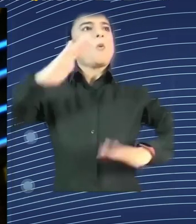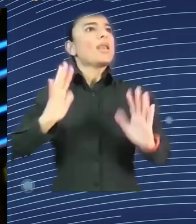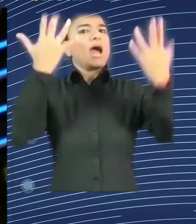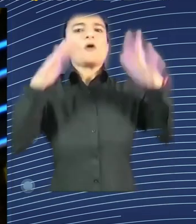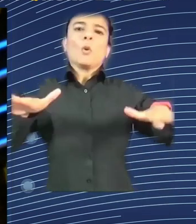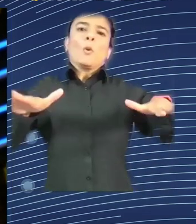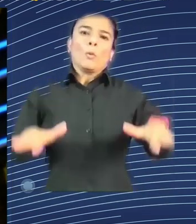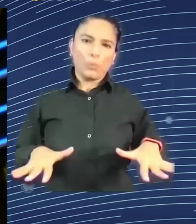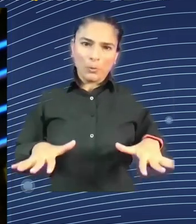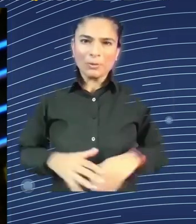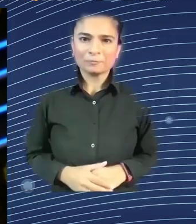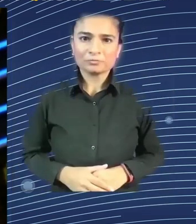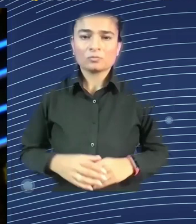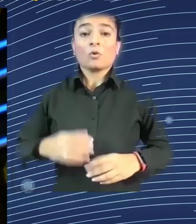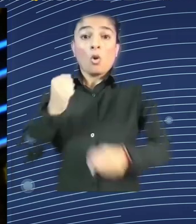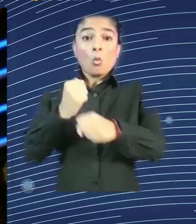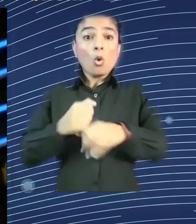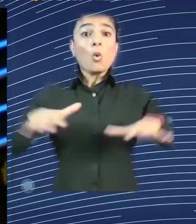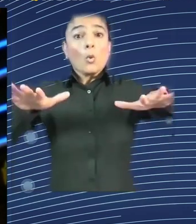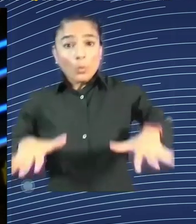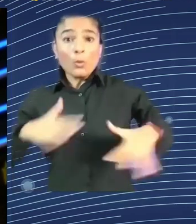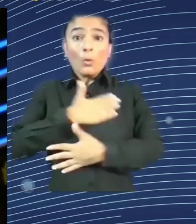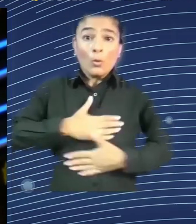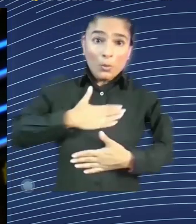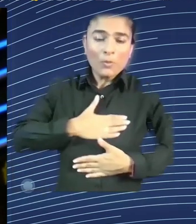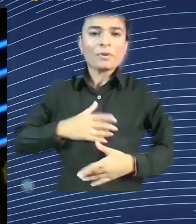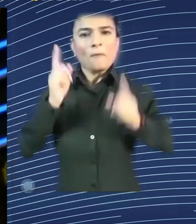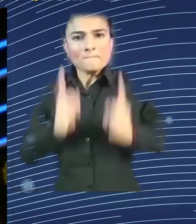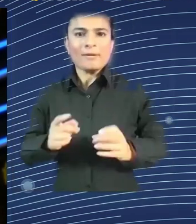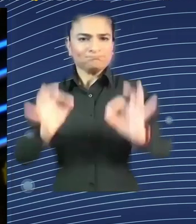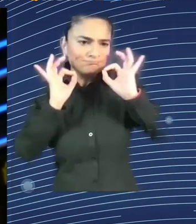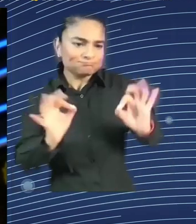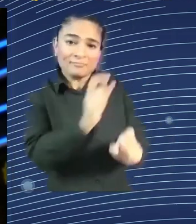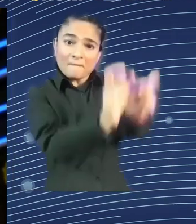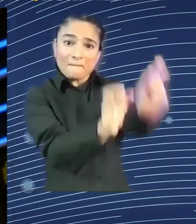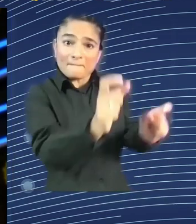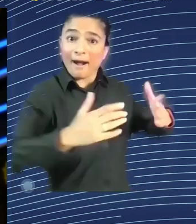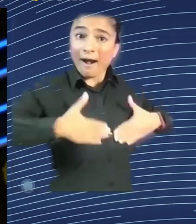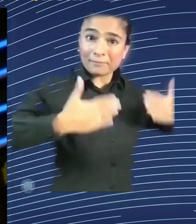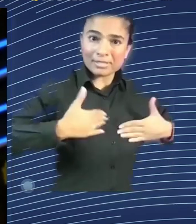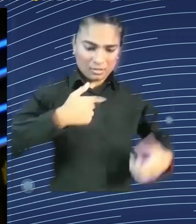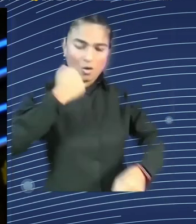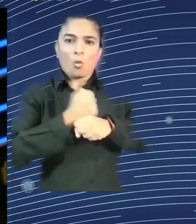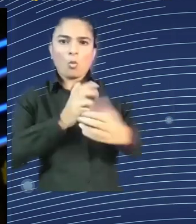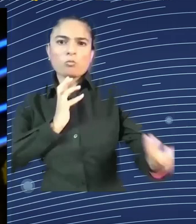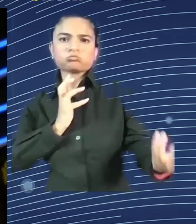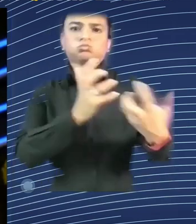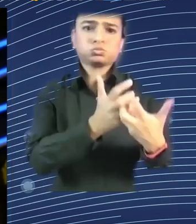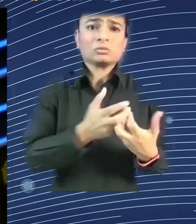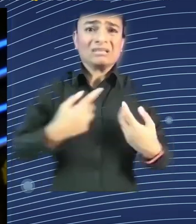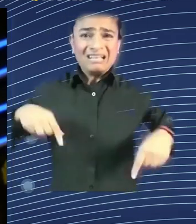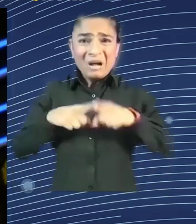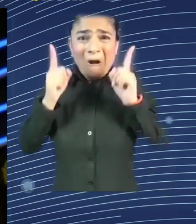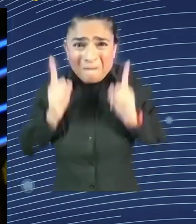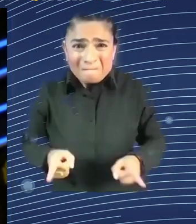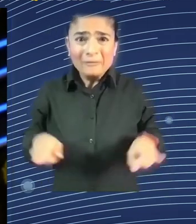to accept that. We don't have to accept that capitalism decides what digitization means and what the future